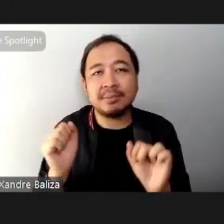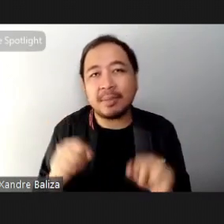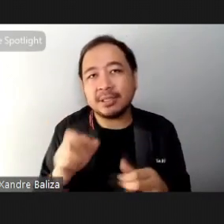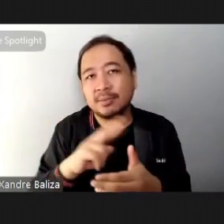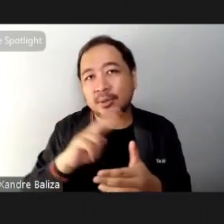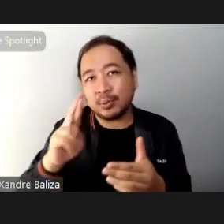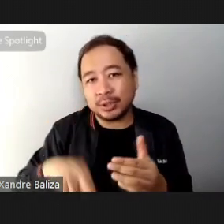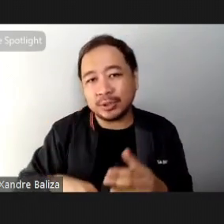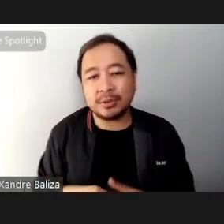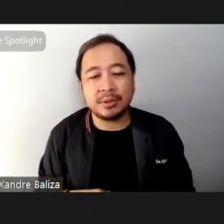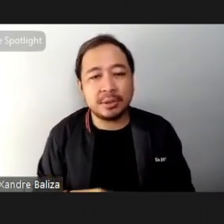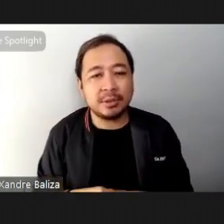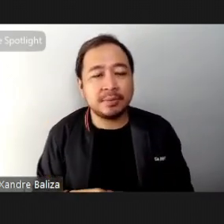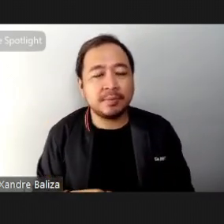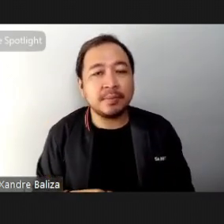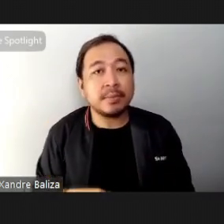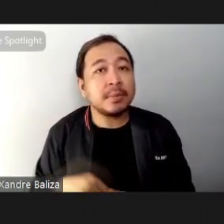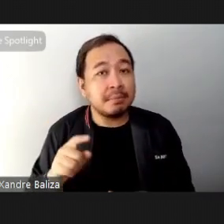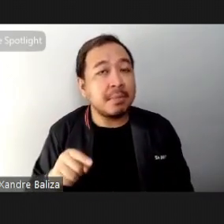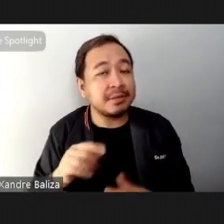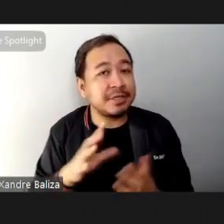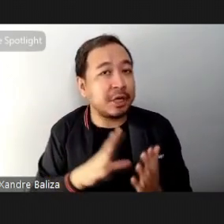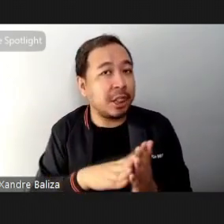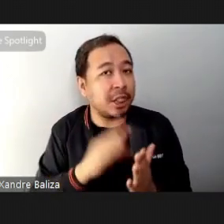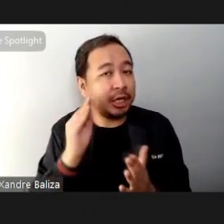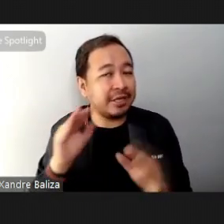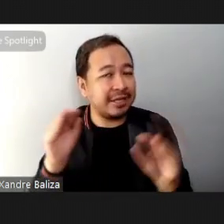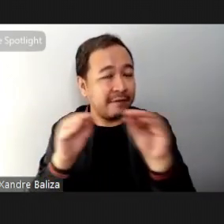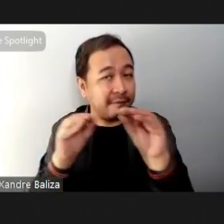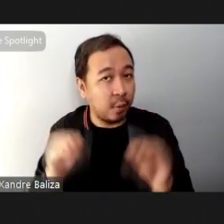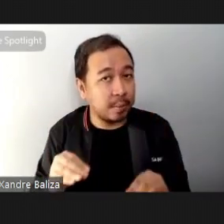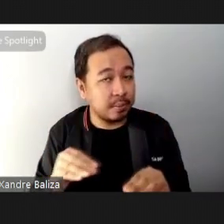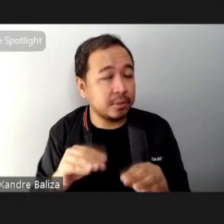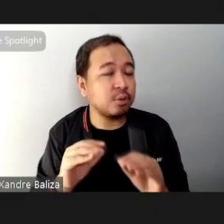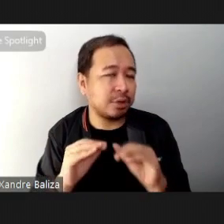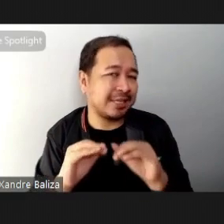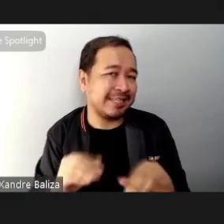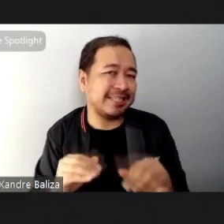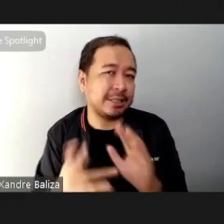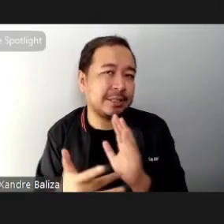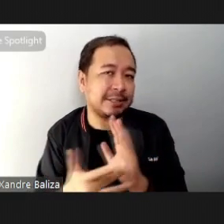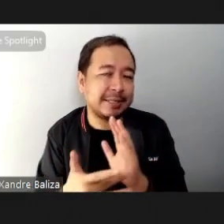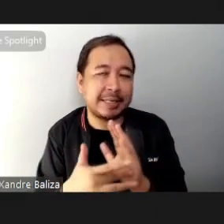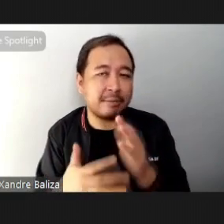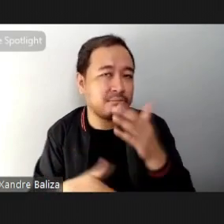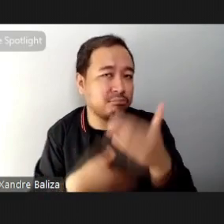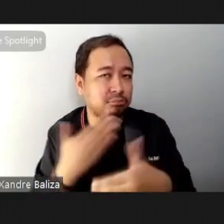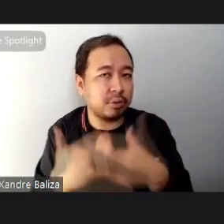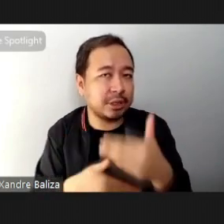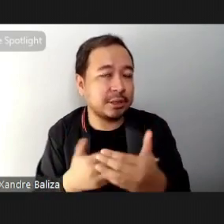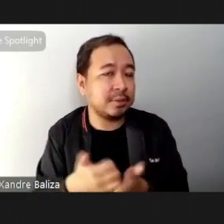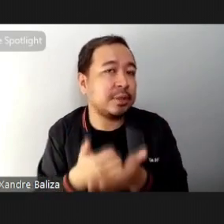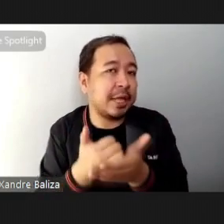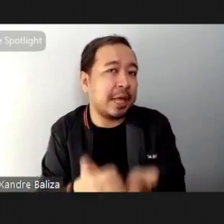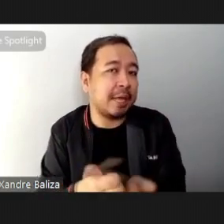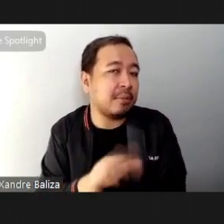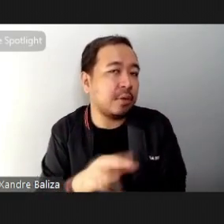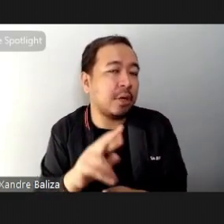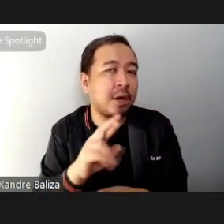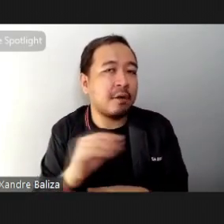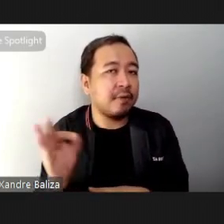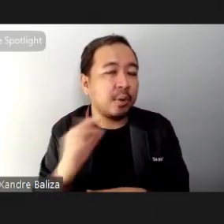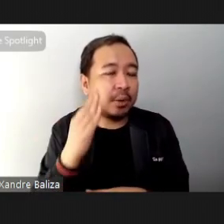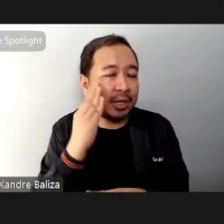you want to be able to know the form yourself so that you can teach the technique so that you can actually help them with their own road journey